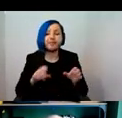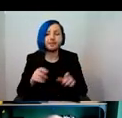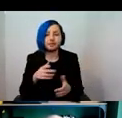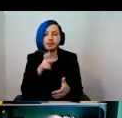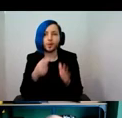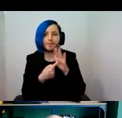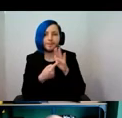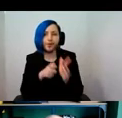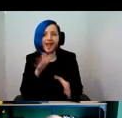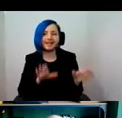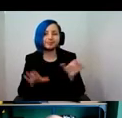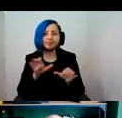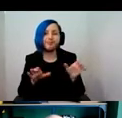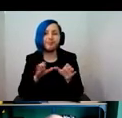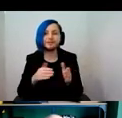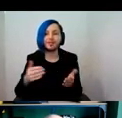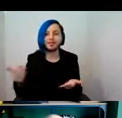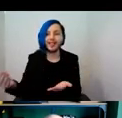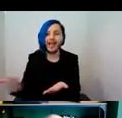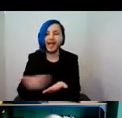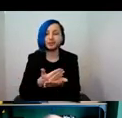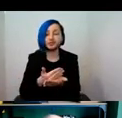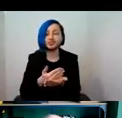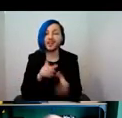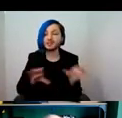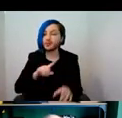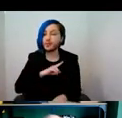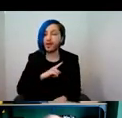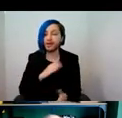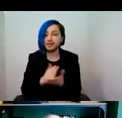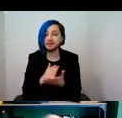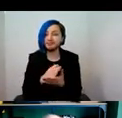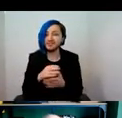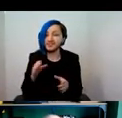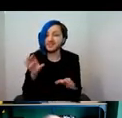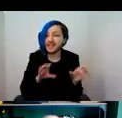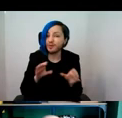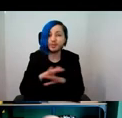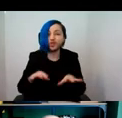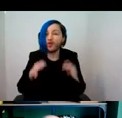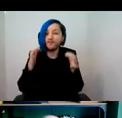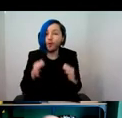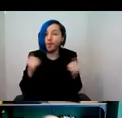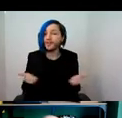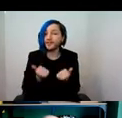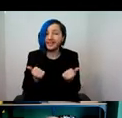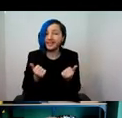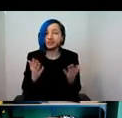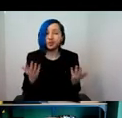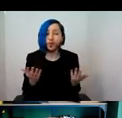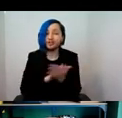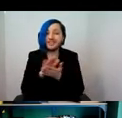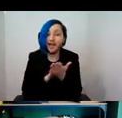really as an experiment. It's not really formally finished or formally